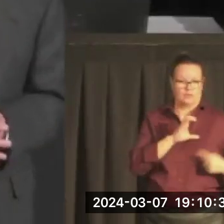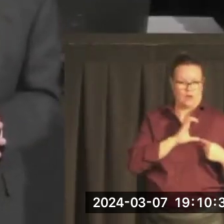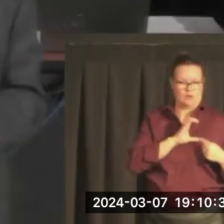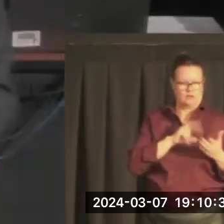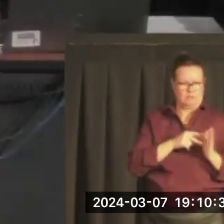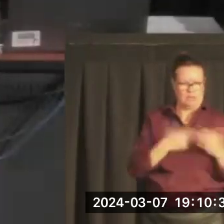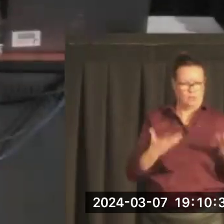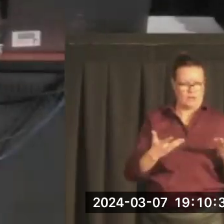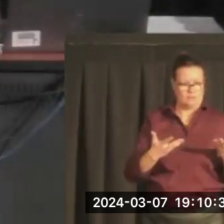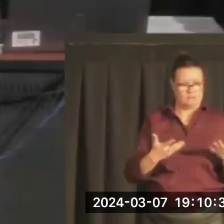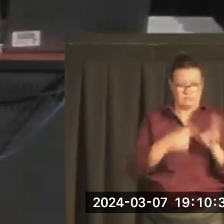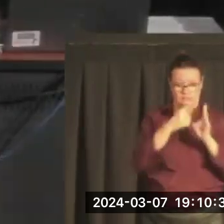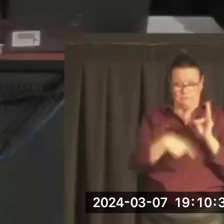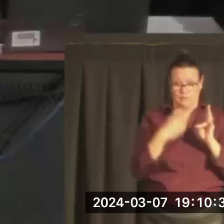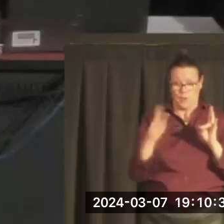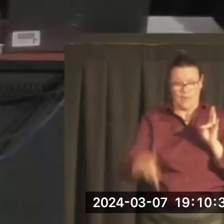That's the plan.